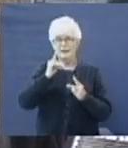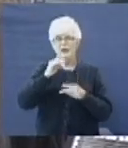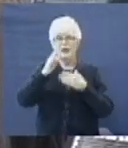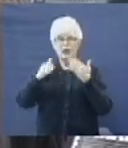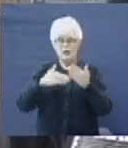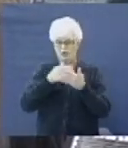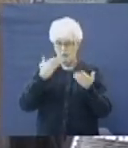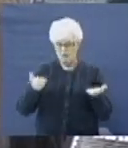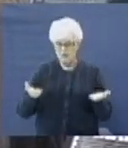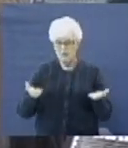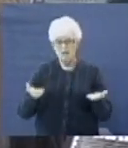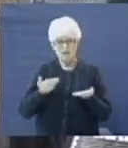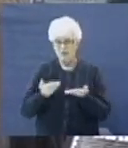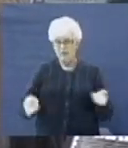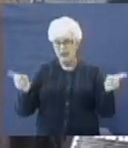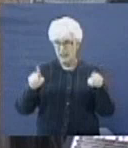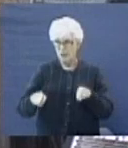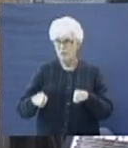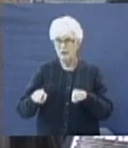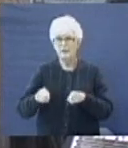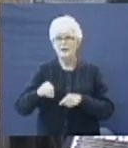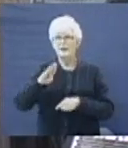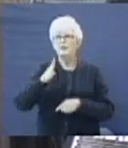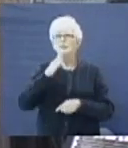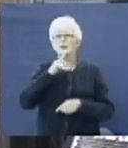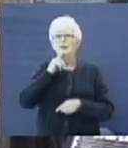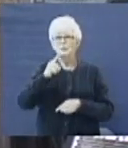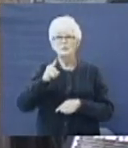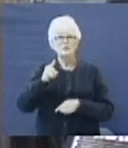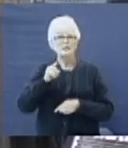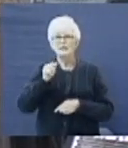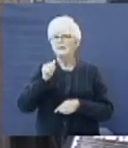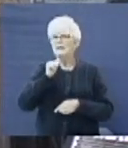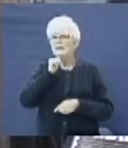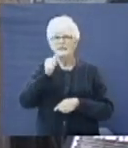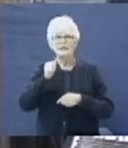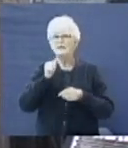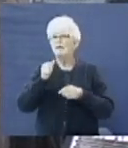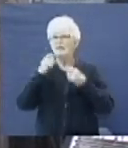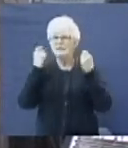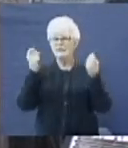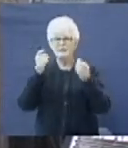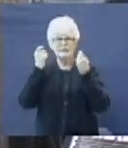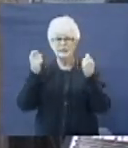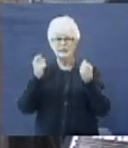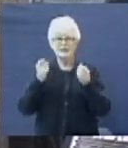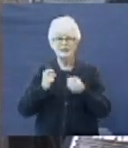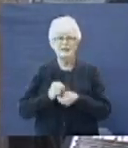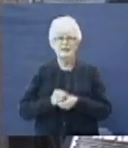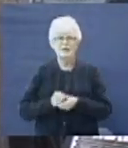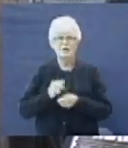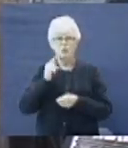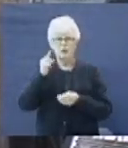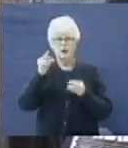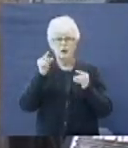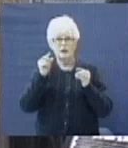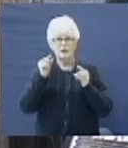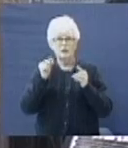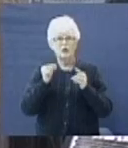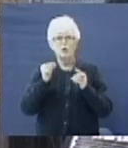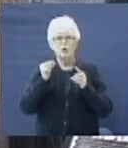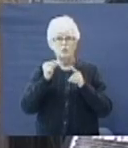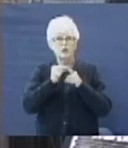In all this, Job sinned not, nor charged God. Watch this. One word.